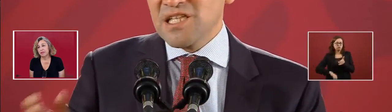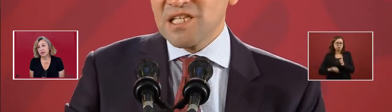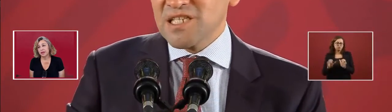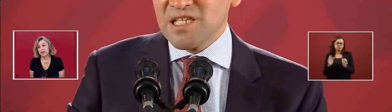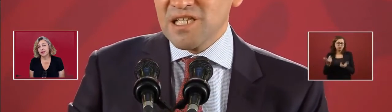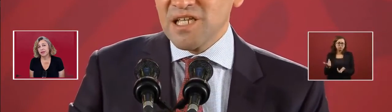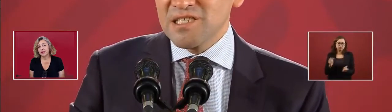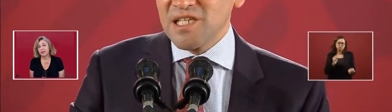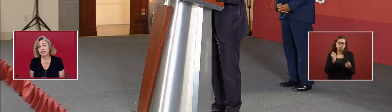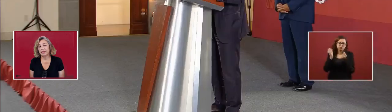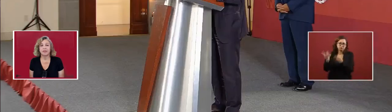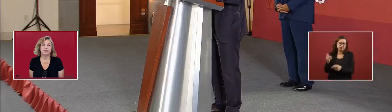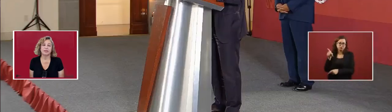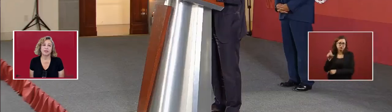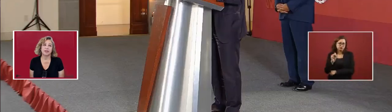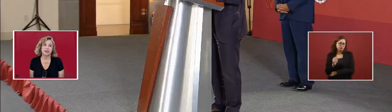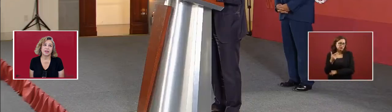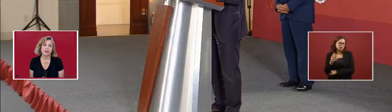salary.